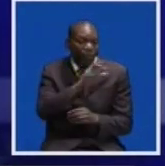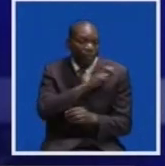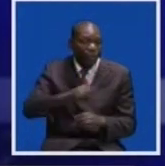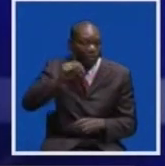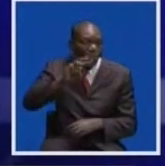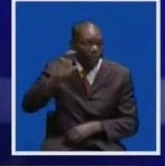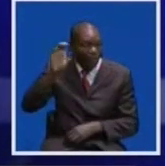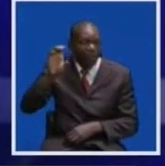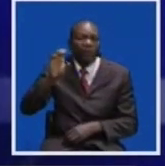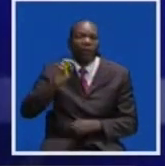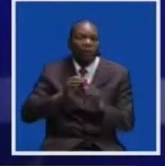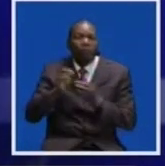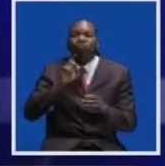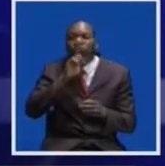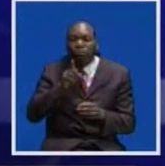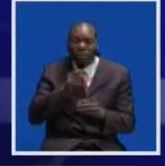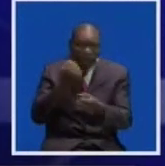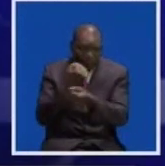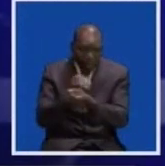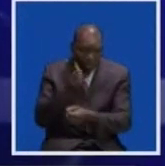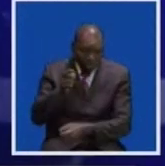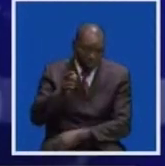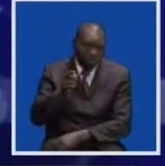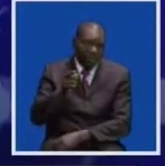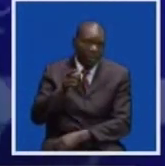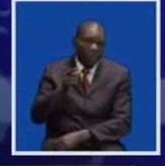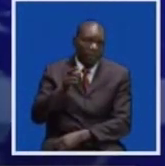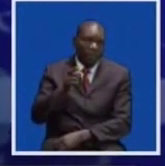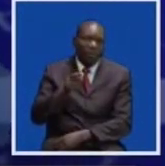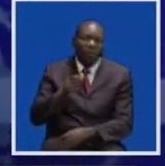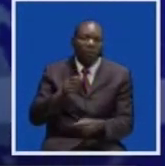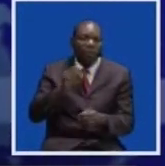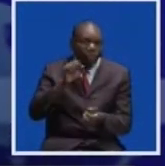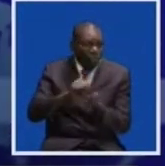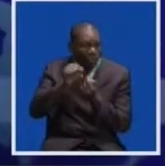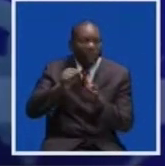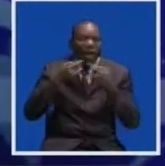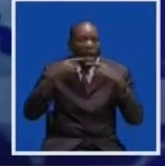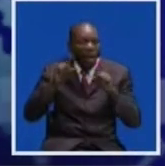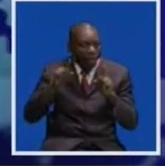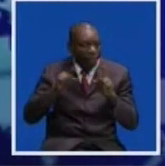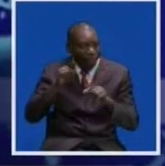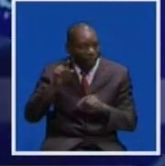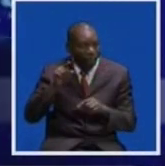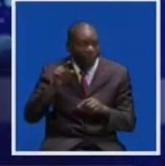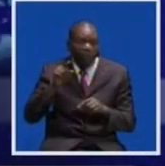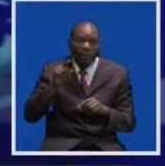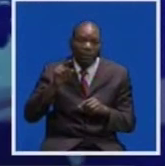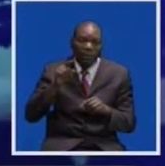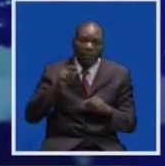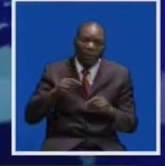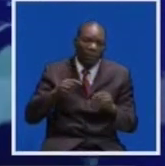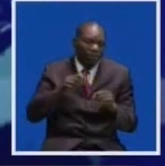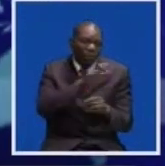the arrest of Ms. Saifwanda. Mr. Namachila said during a media briefing in Solwesi that Ms. Saifwanda has since been